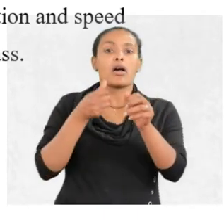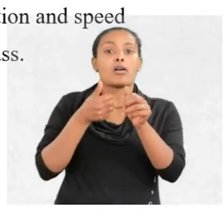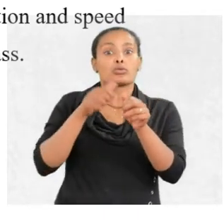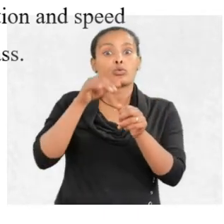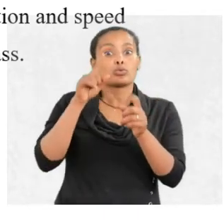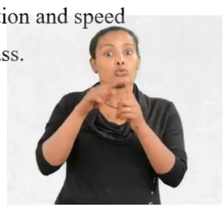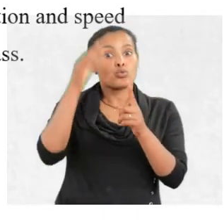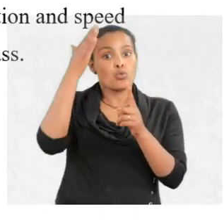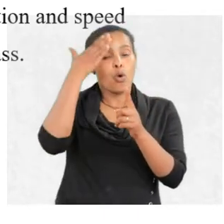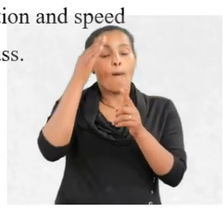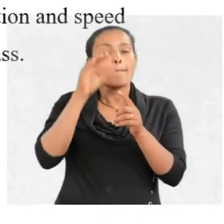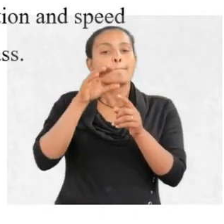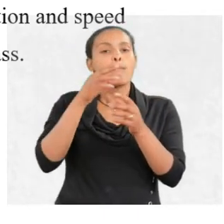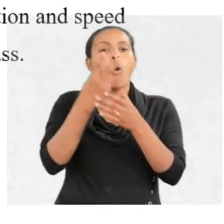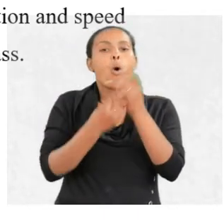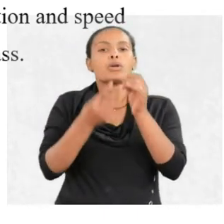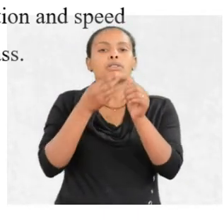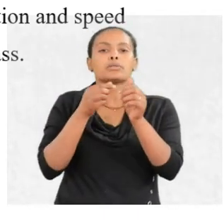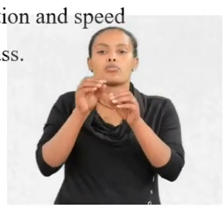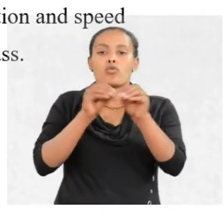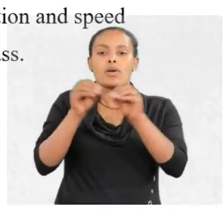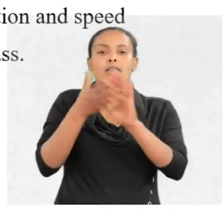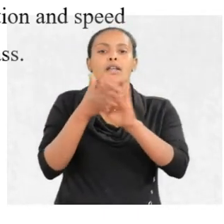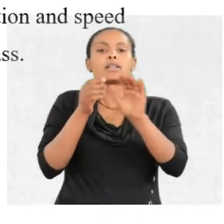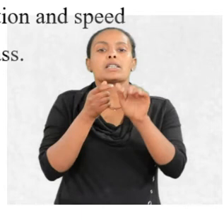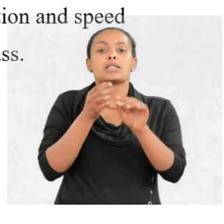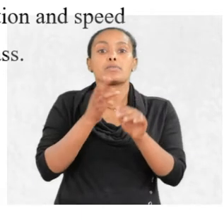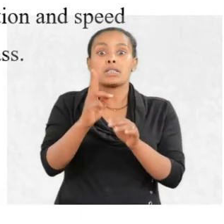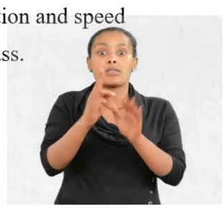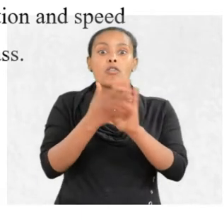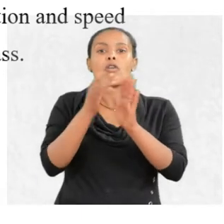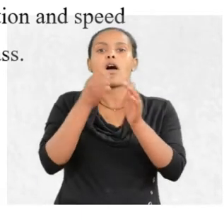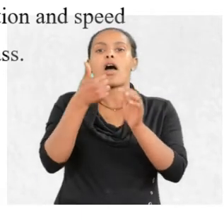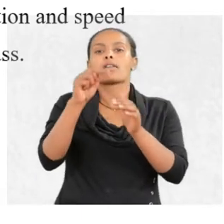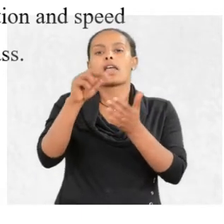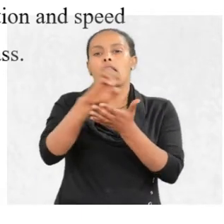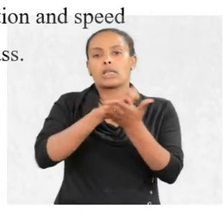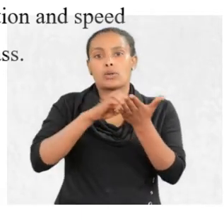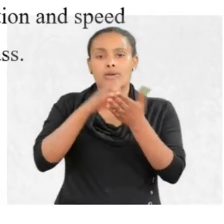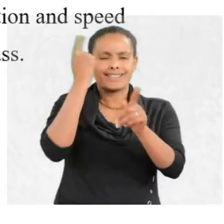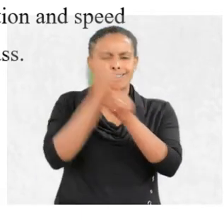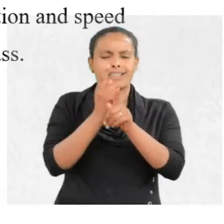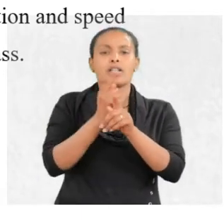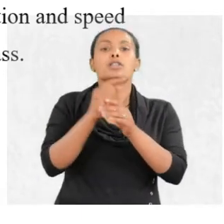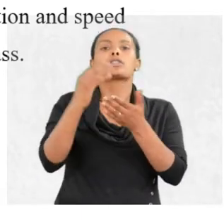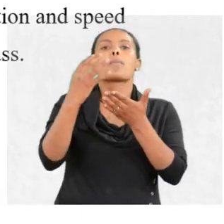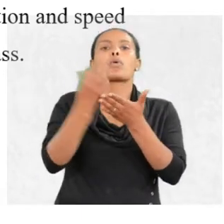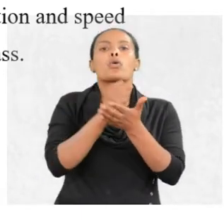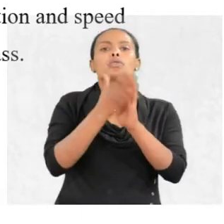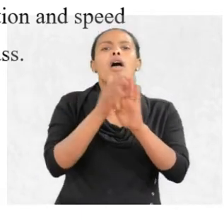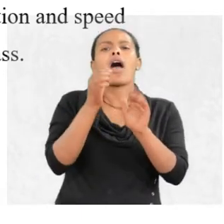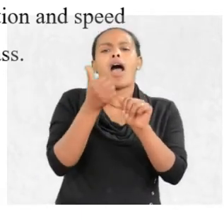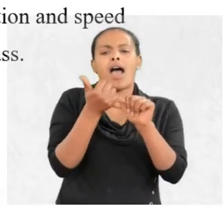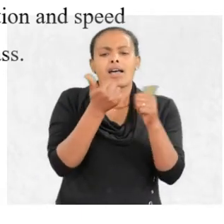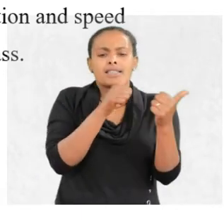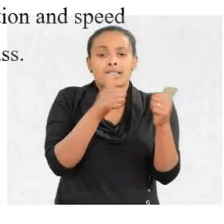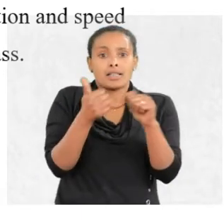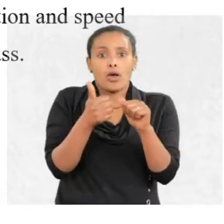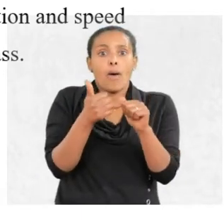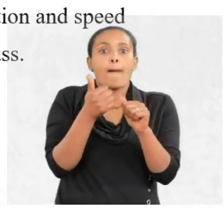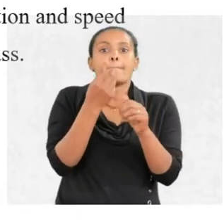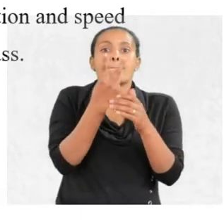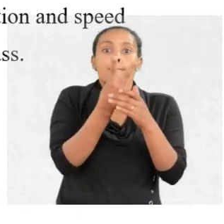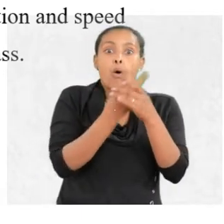both the momentum and speed of an electron exact. The products of the uncertainties in both the